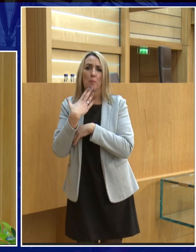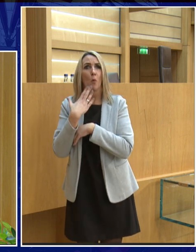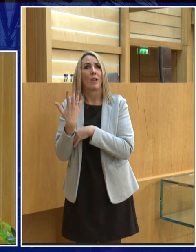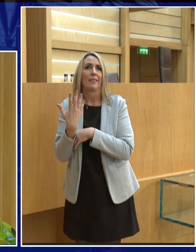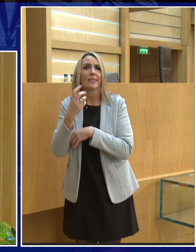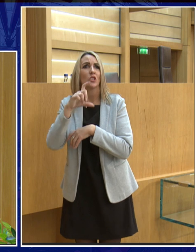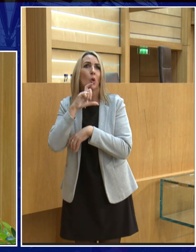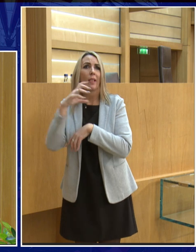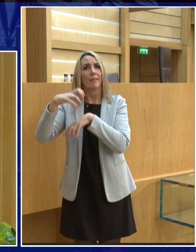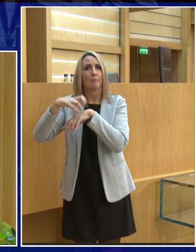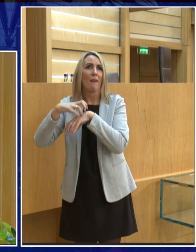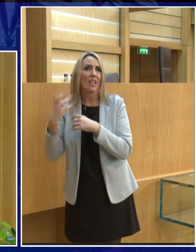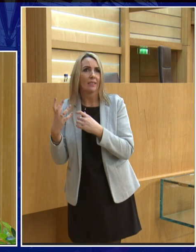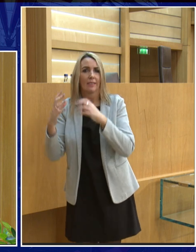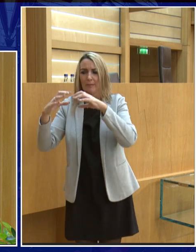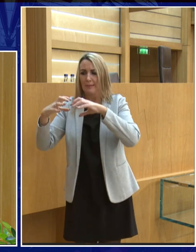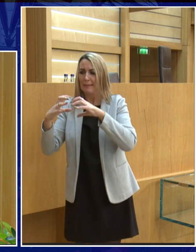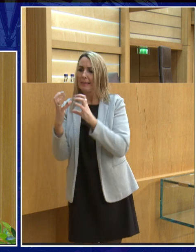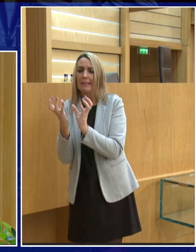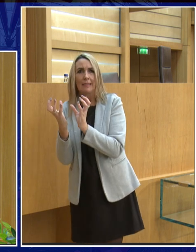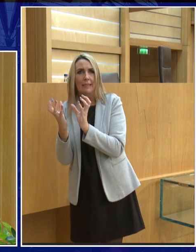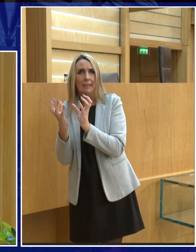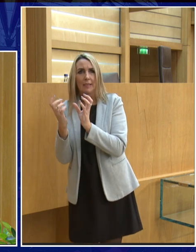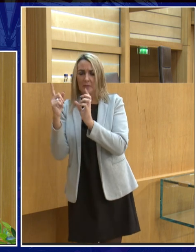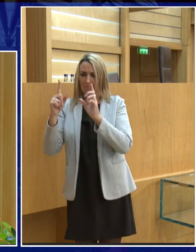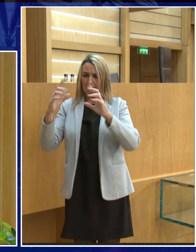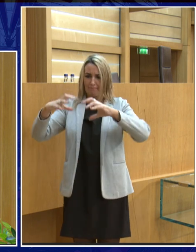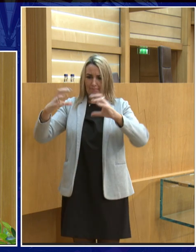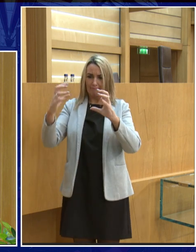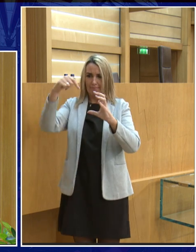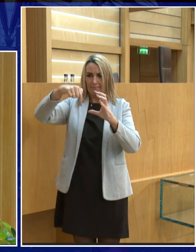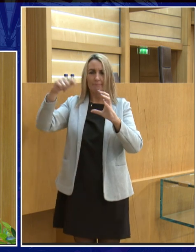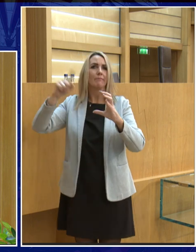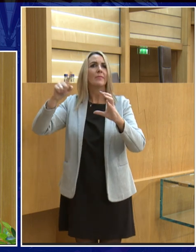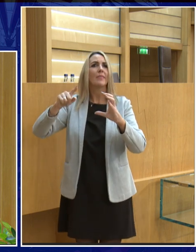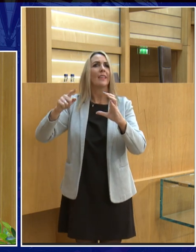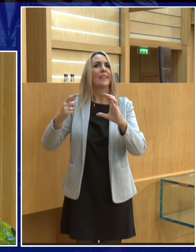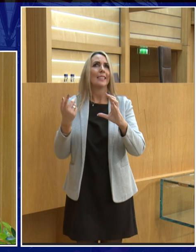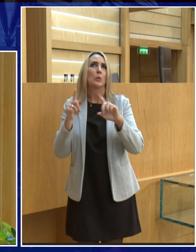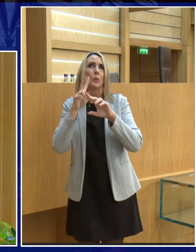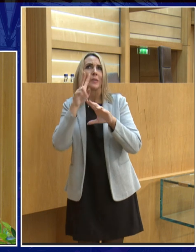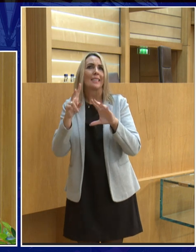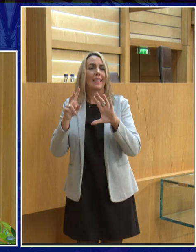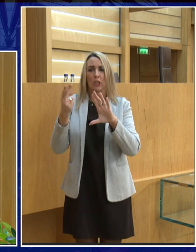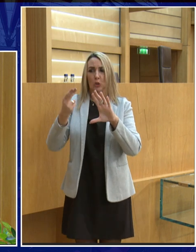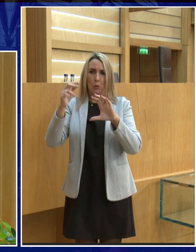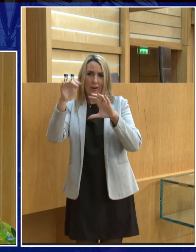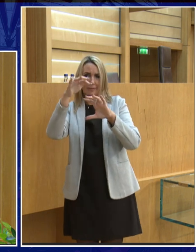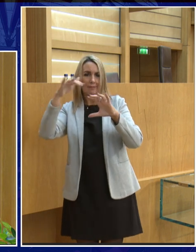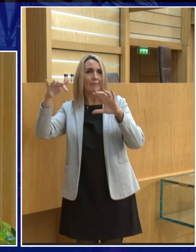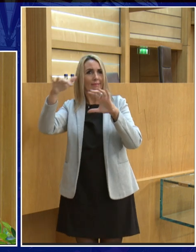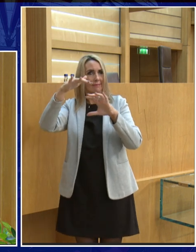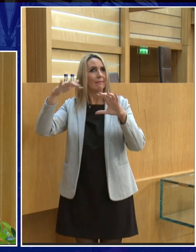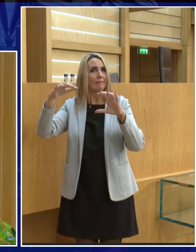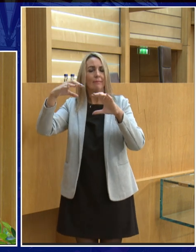chip muffin so it's a boring sugar coated chocolate chip muffin because if you crack the moon open what you have is you have nice sugar coated outside which is sort of